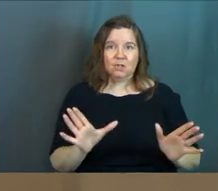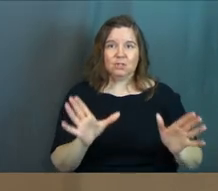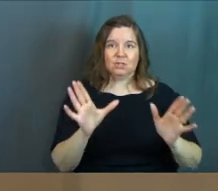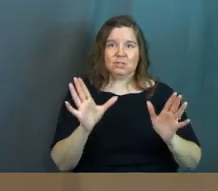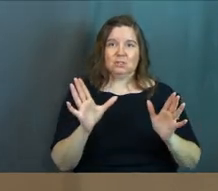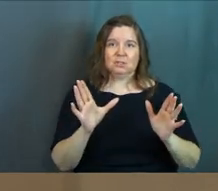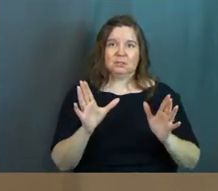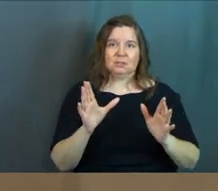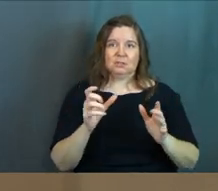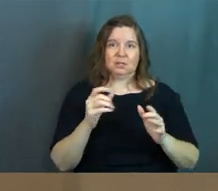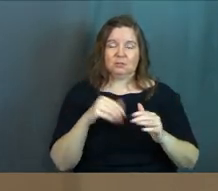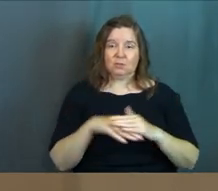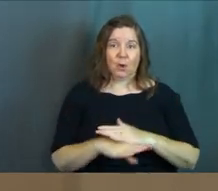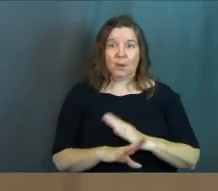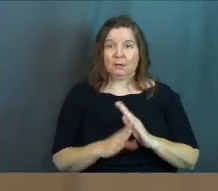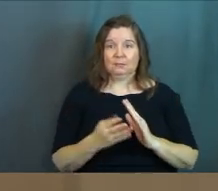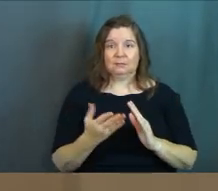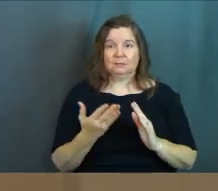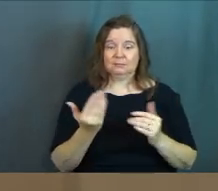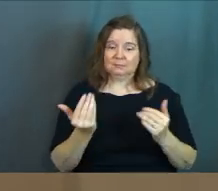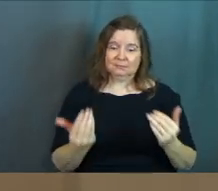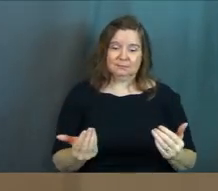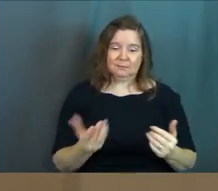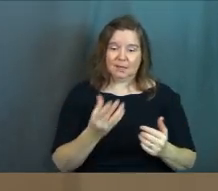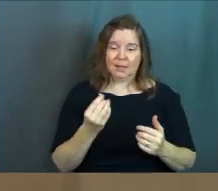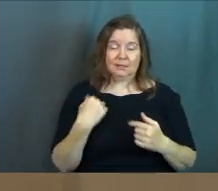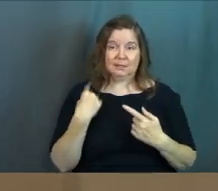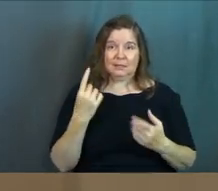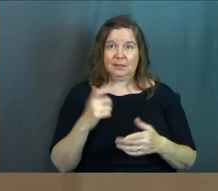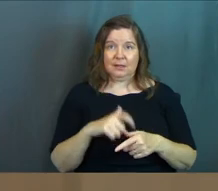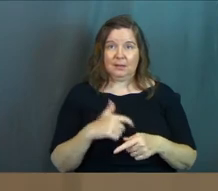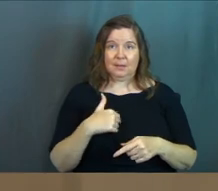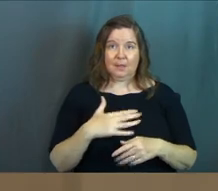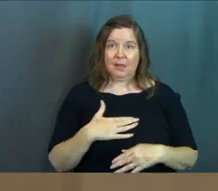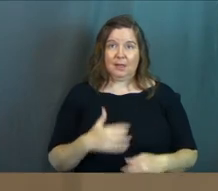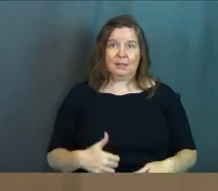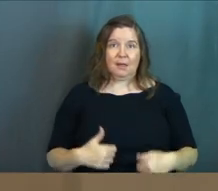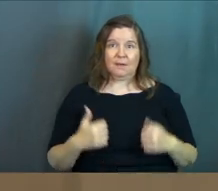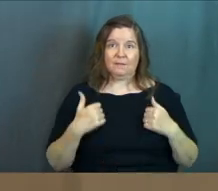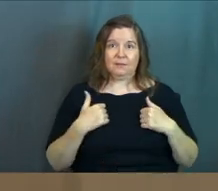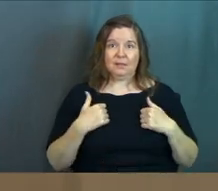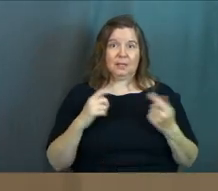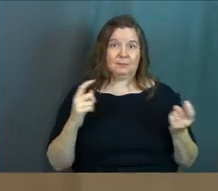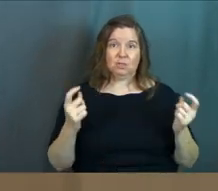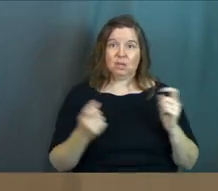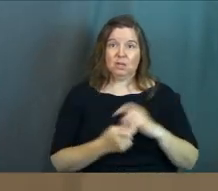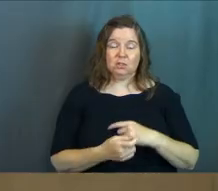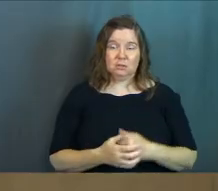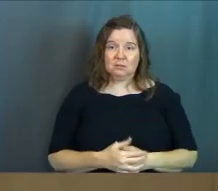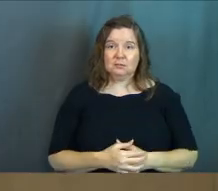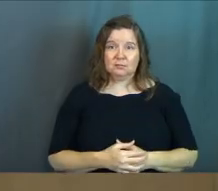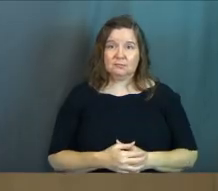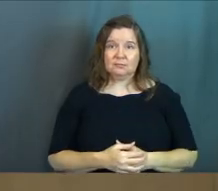to just go in the door. And since then, my life has been changed.